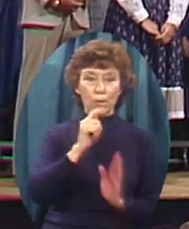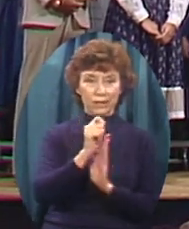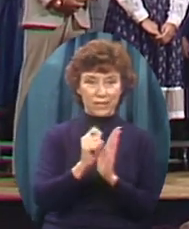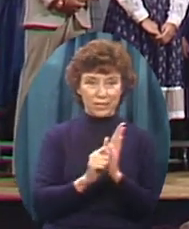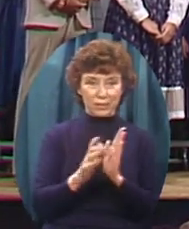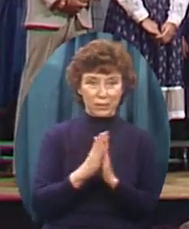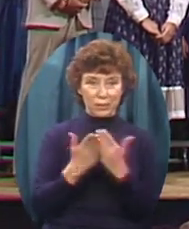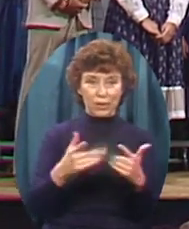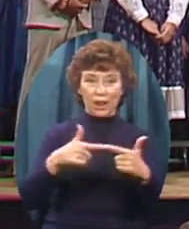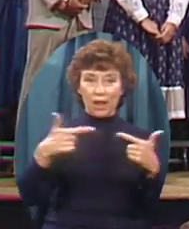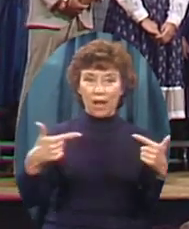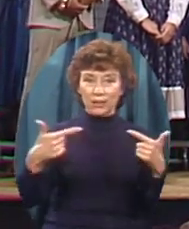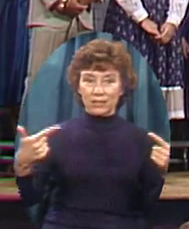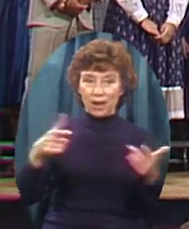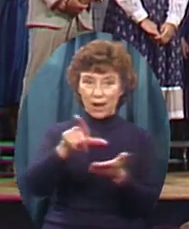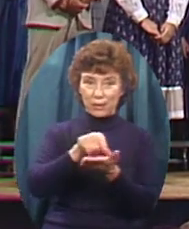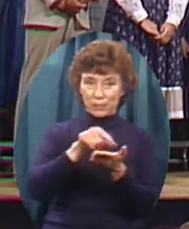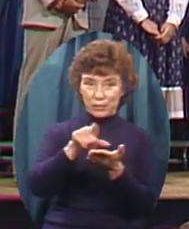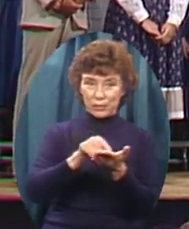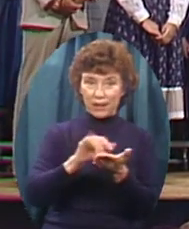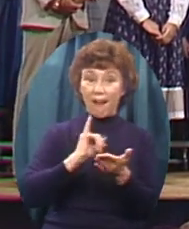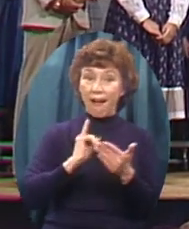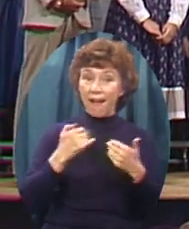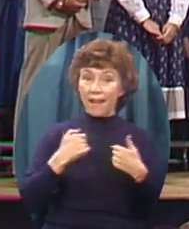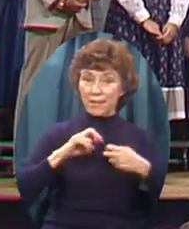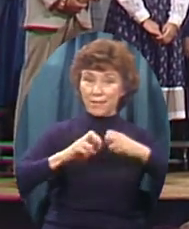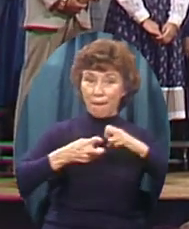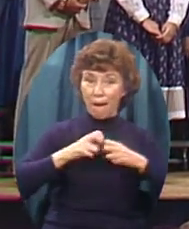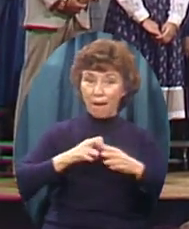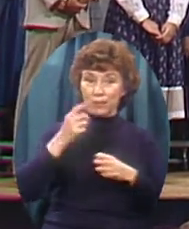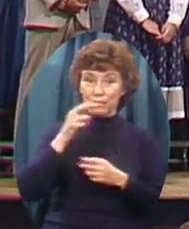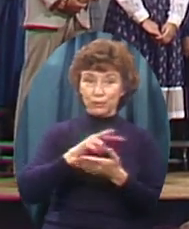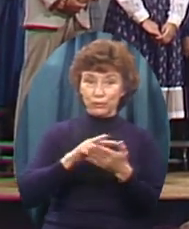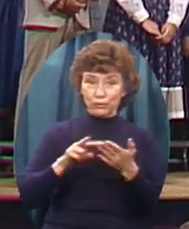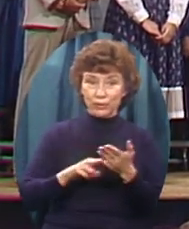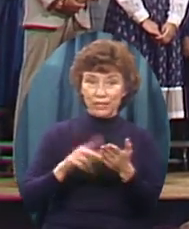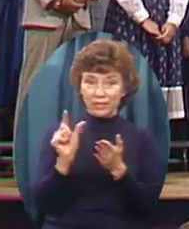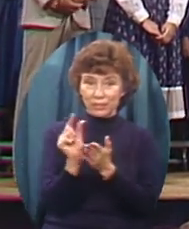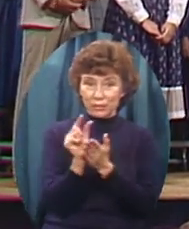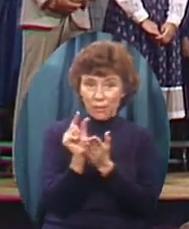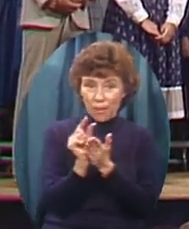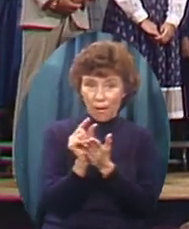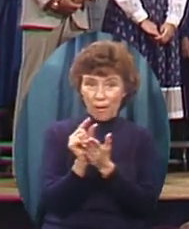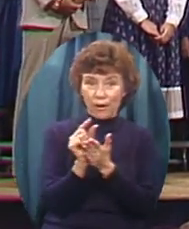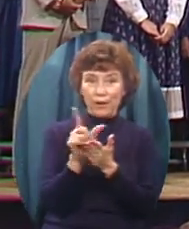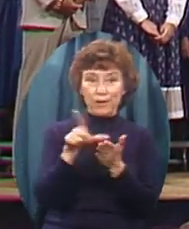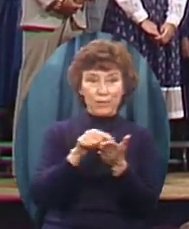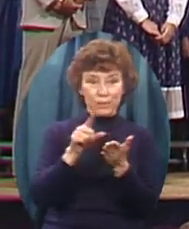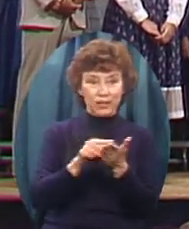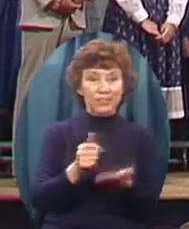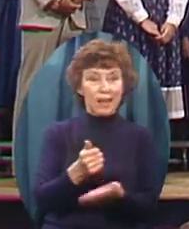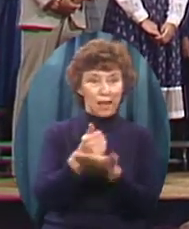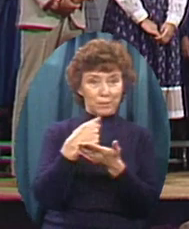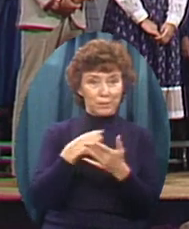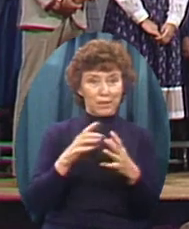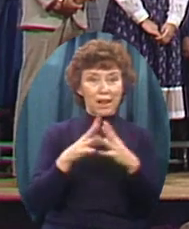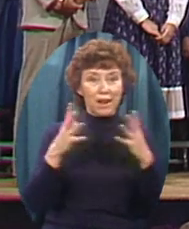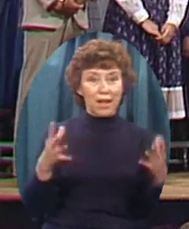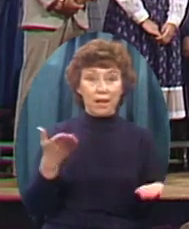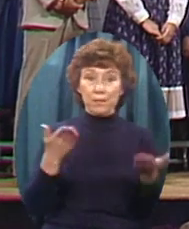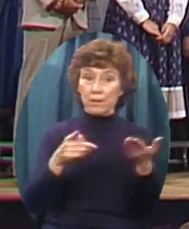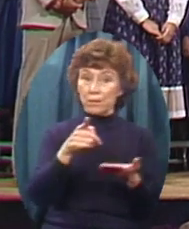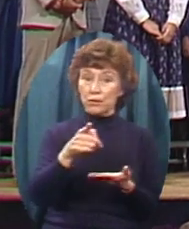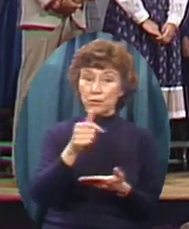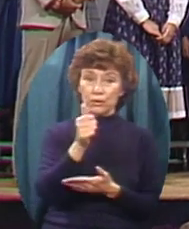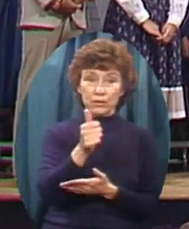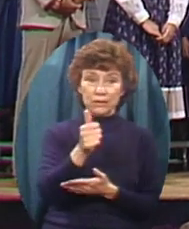For Jerry Falwell And a lot of other people Have problem reading small print It has been a godsend And if you don't need it It can be